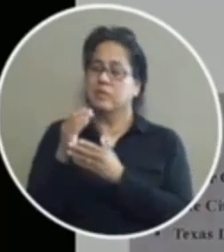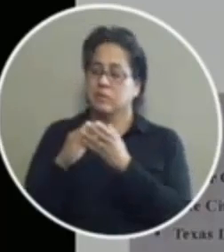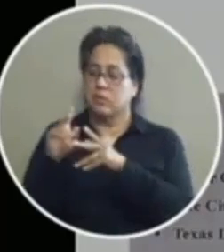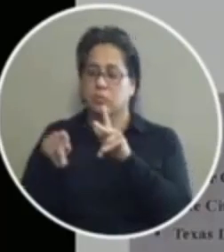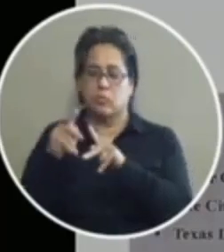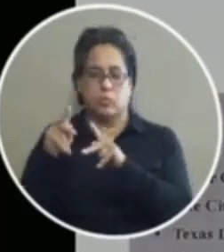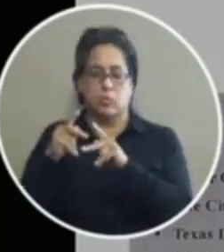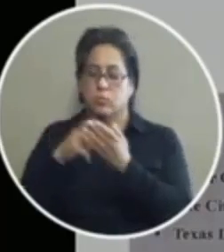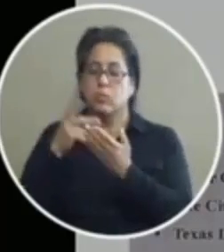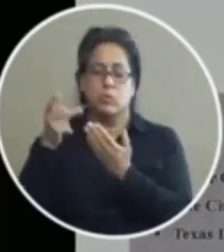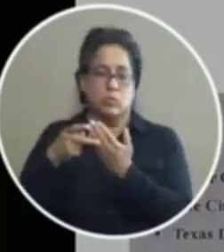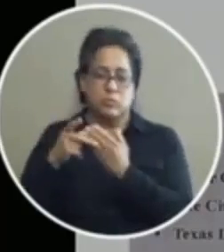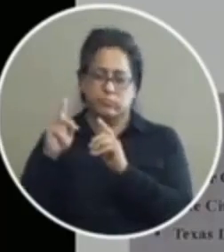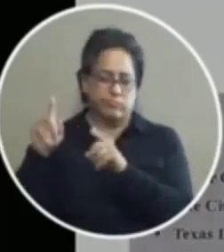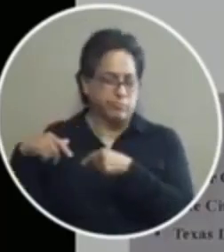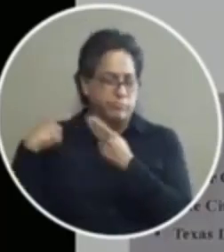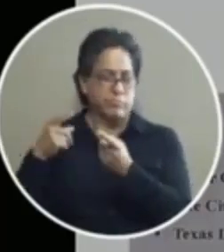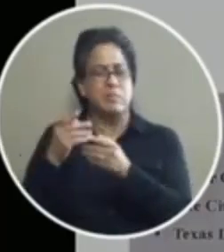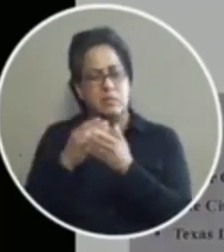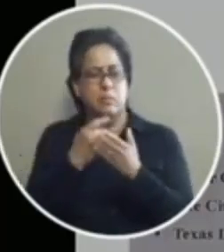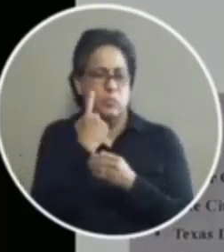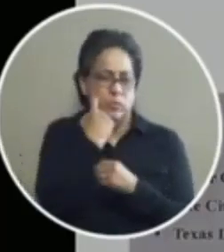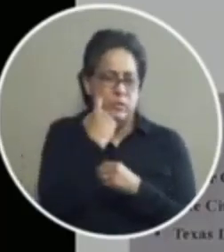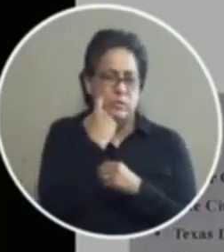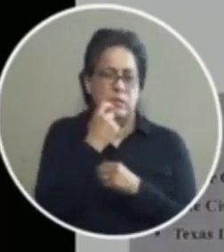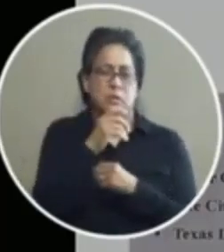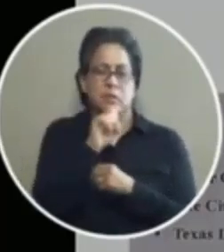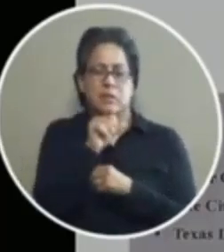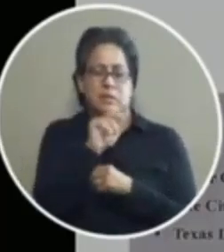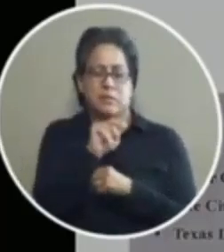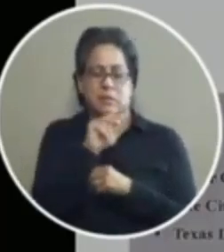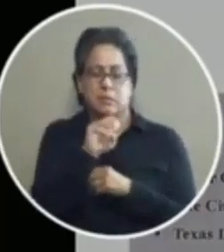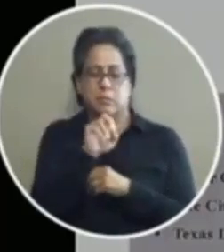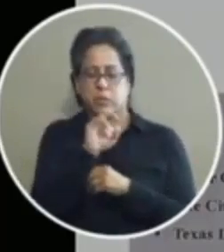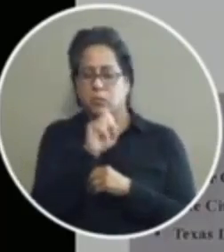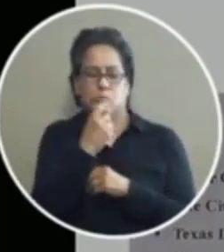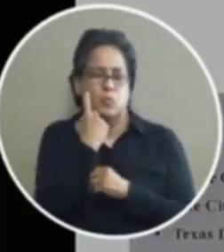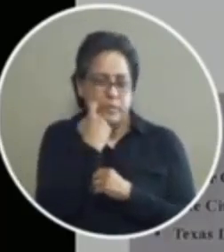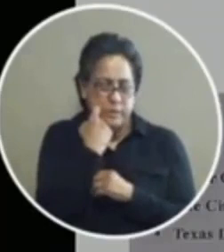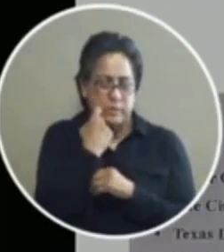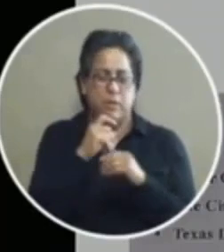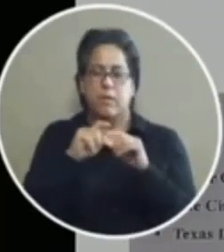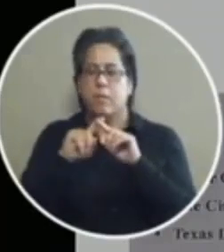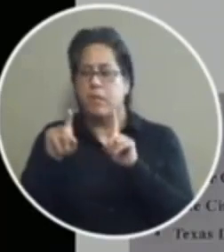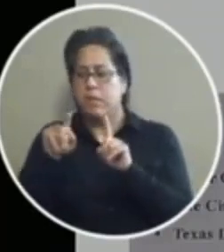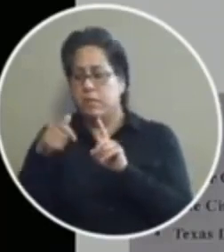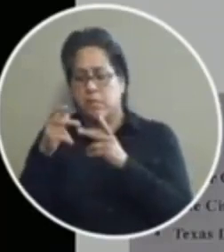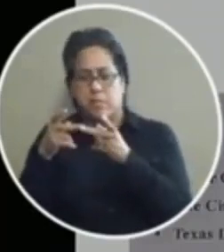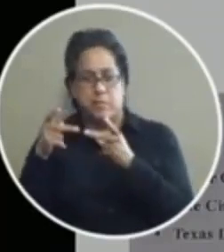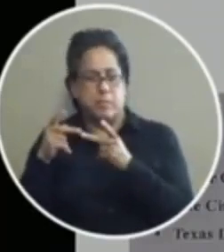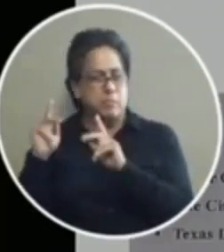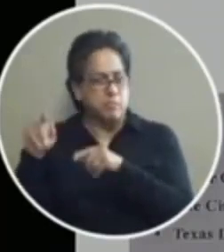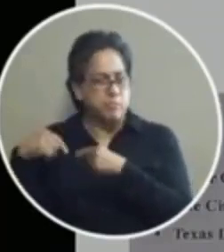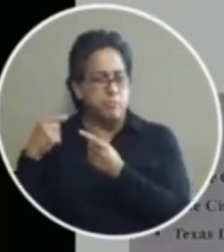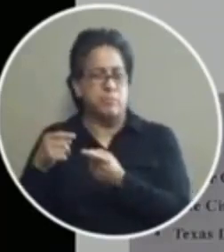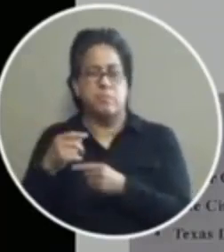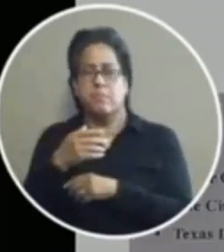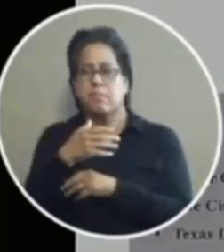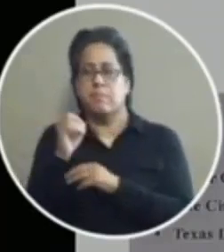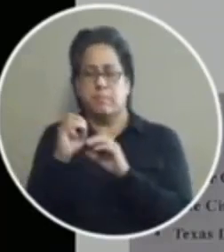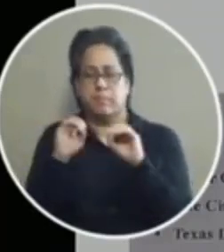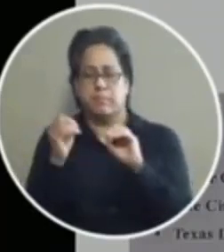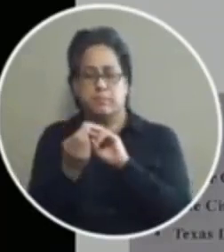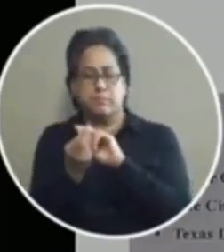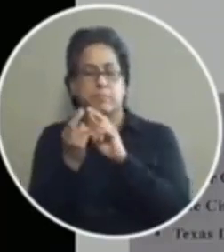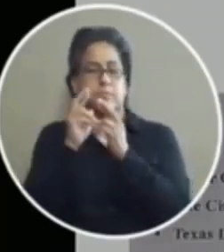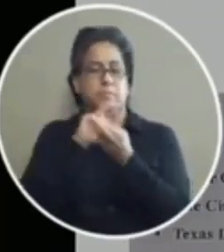going on for years more of a more recent like the city of san marcos the common factor here is that none of these jurisdictions have reversed